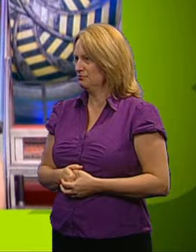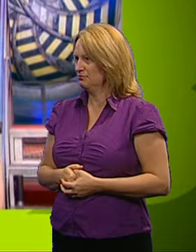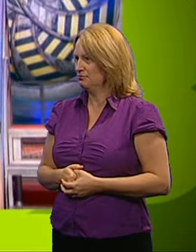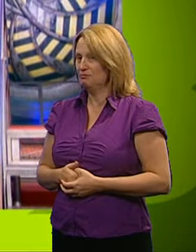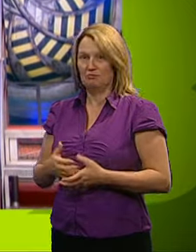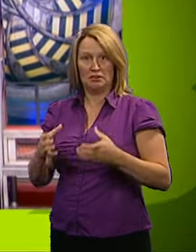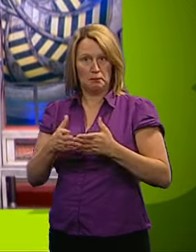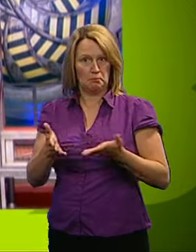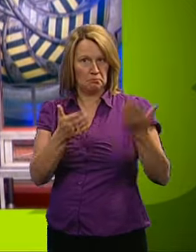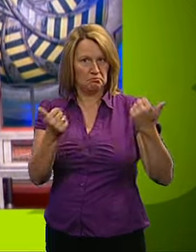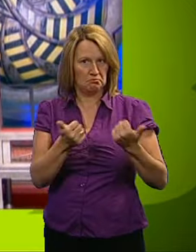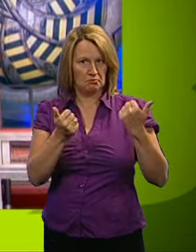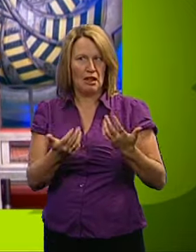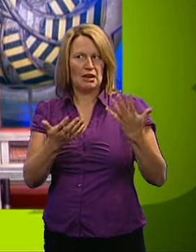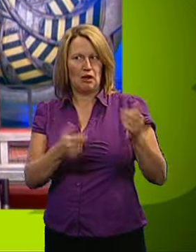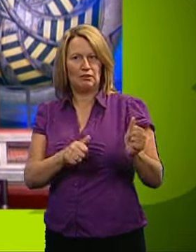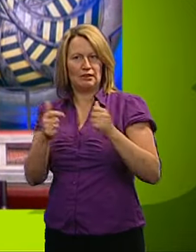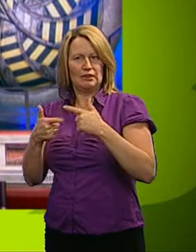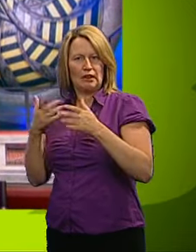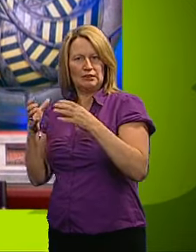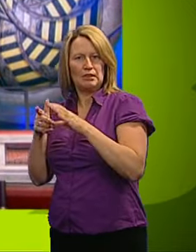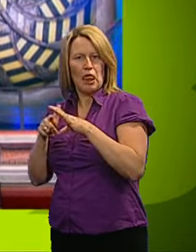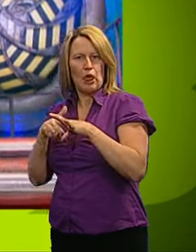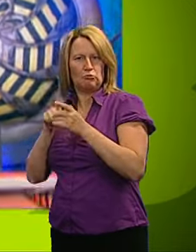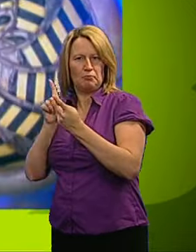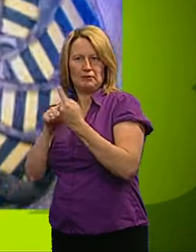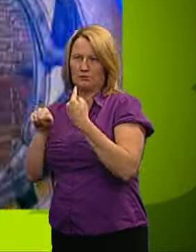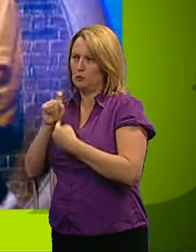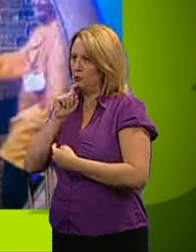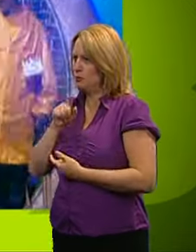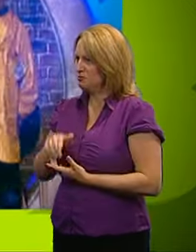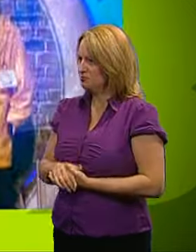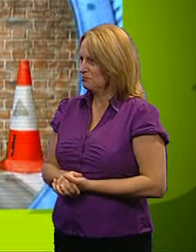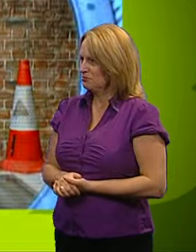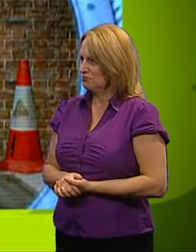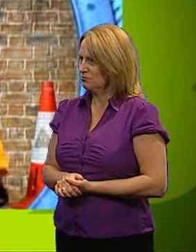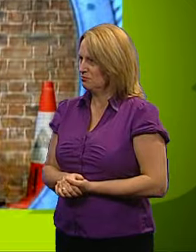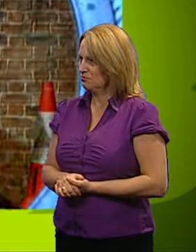CHEERING AND APPLAUSE